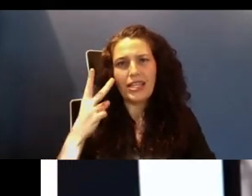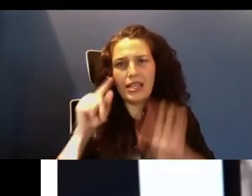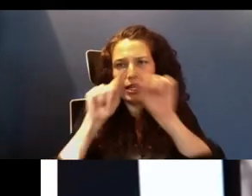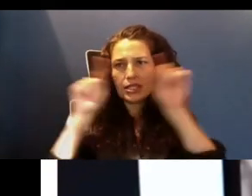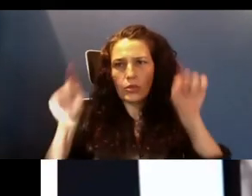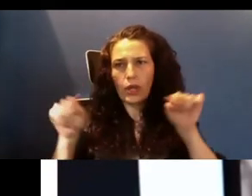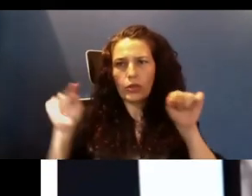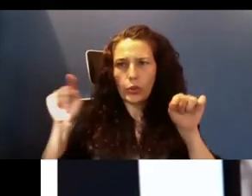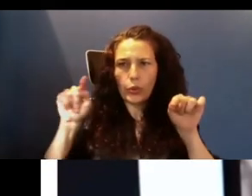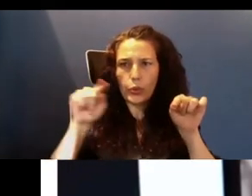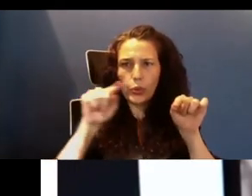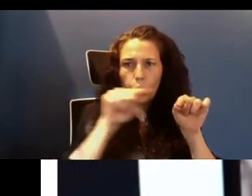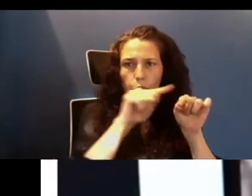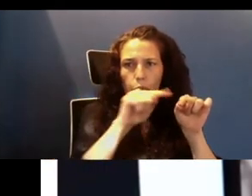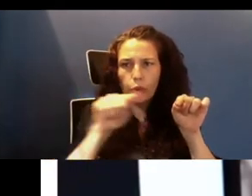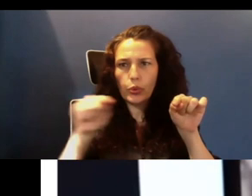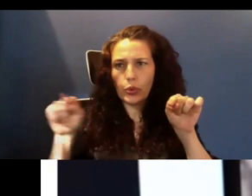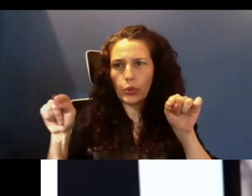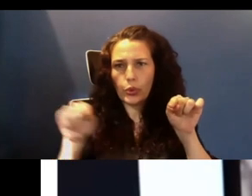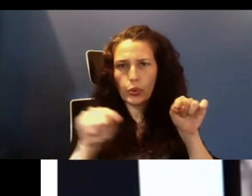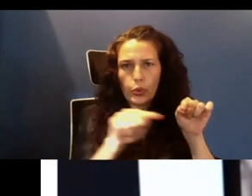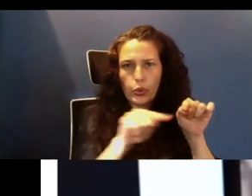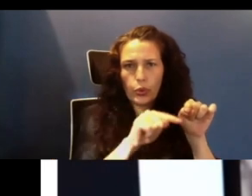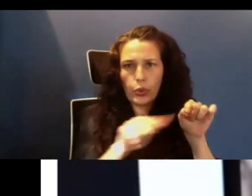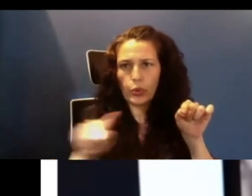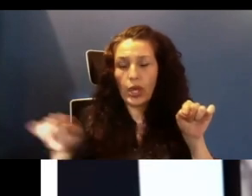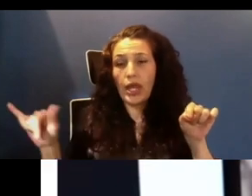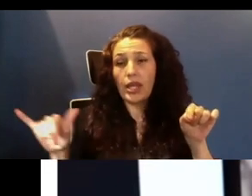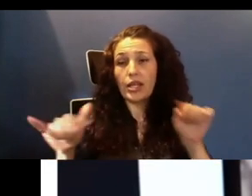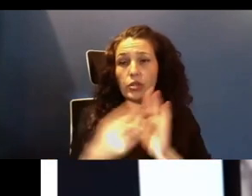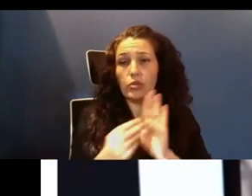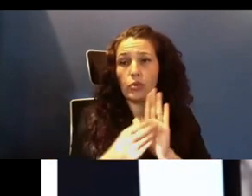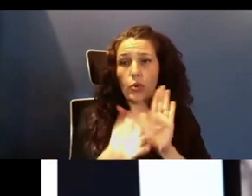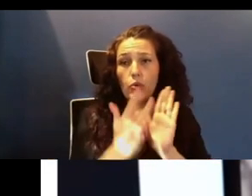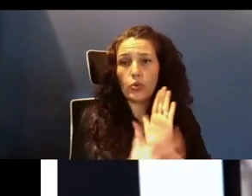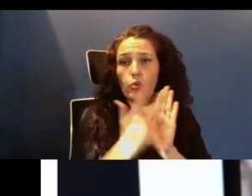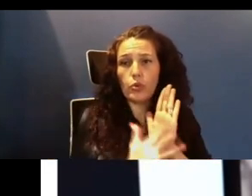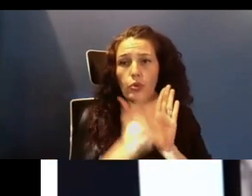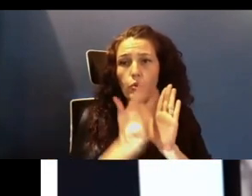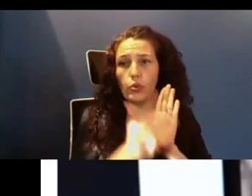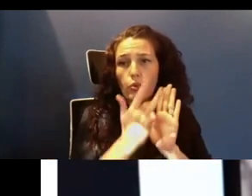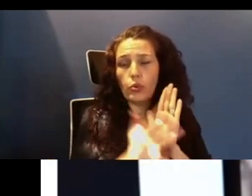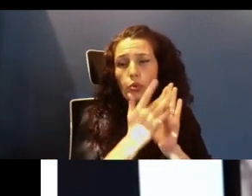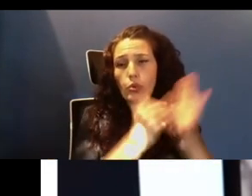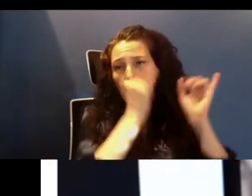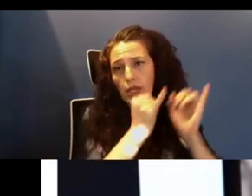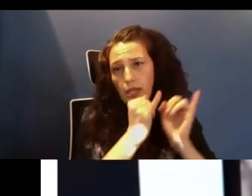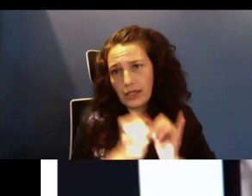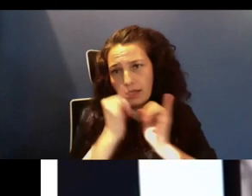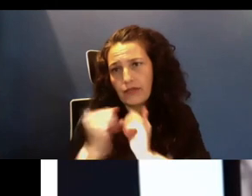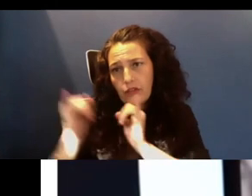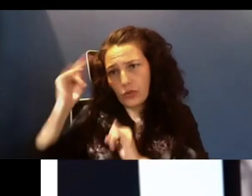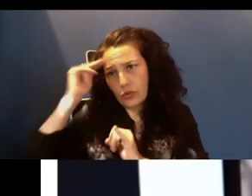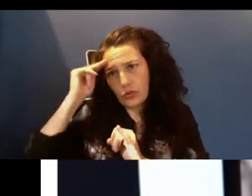in it is recordings from an individual neuron in that patient's brain. And we use computers and machine learning to better